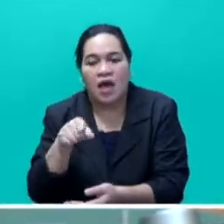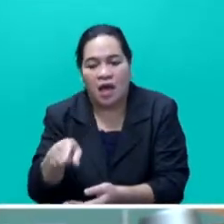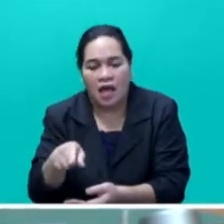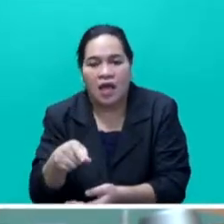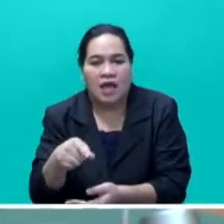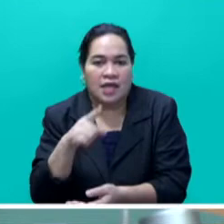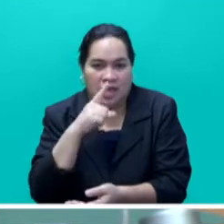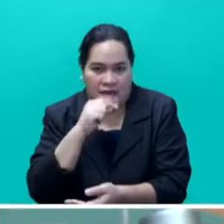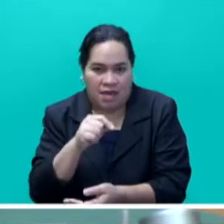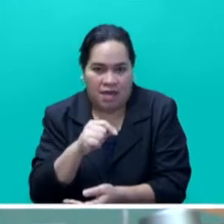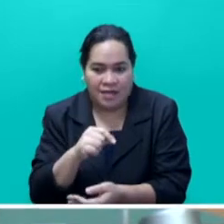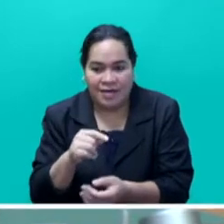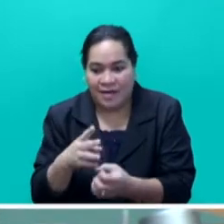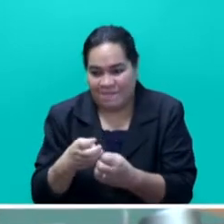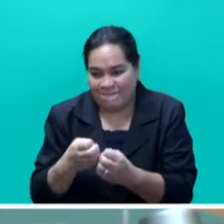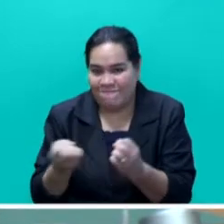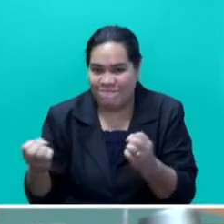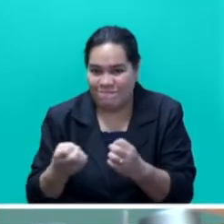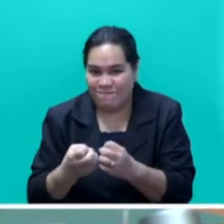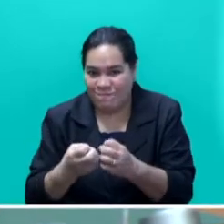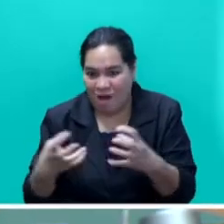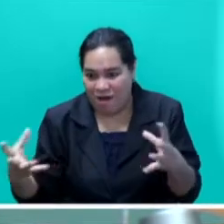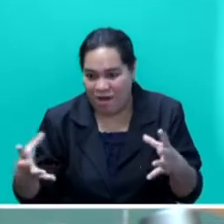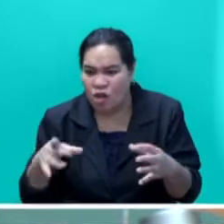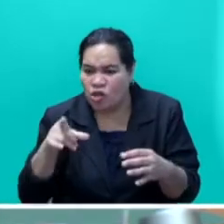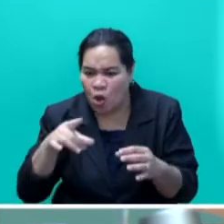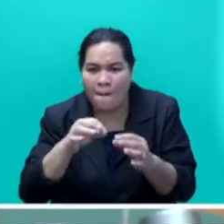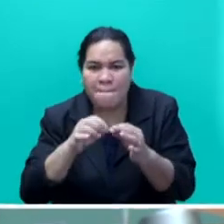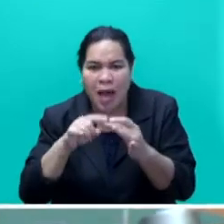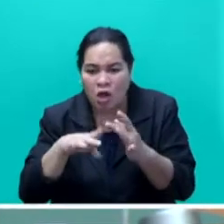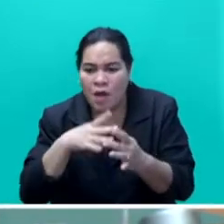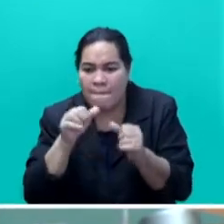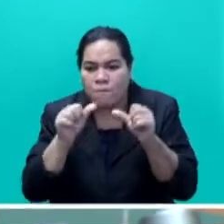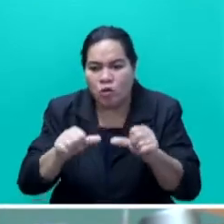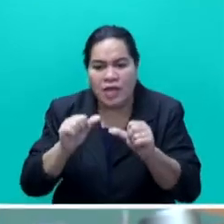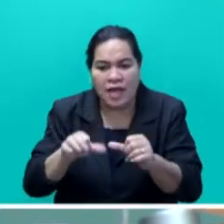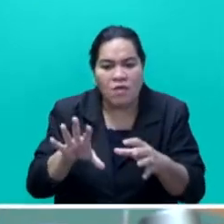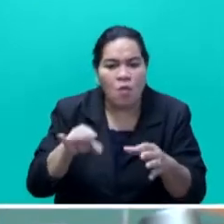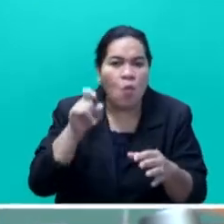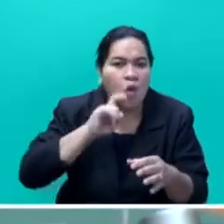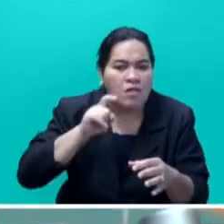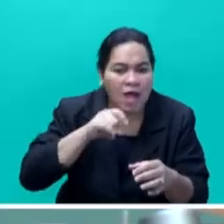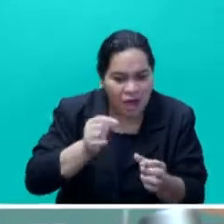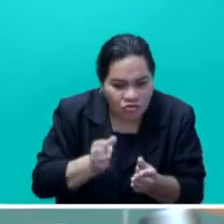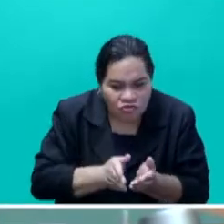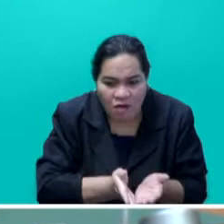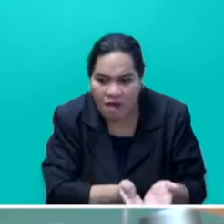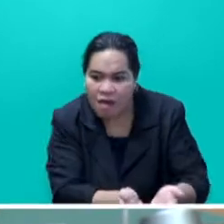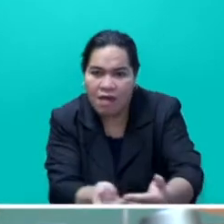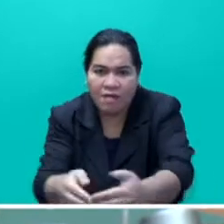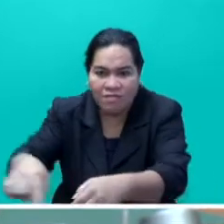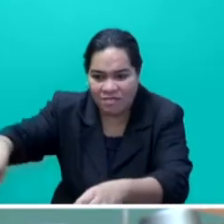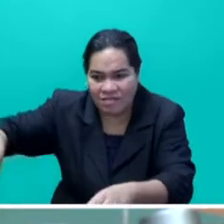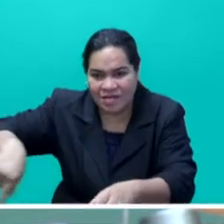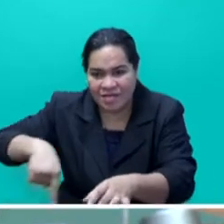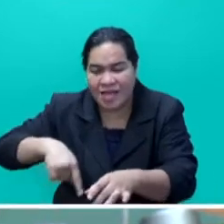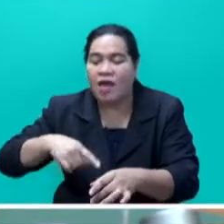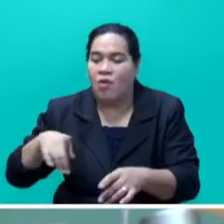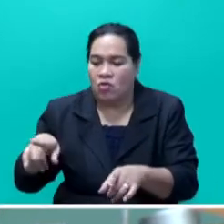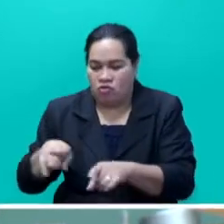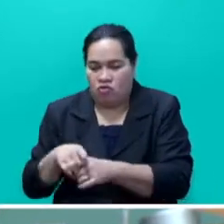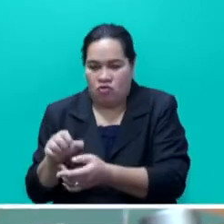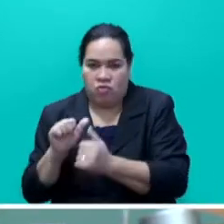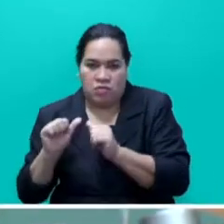enhance and expand the biodiversity, protect the water sources while at the same time confining the animals, Mr Speaker Sayer.